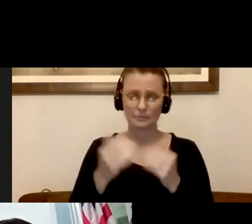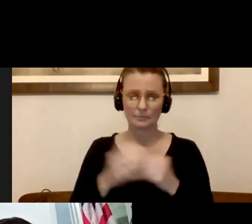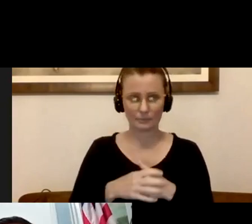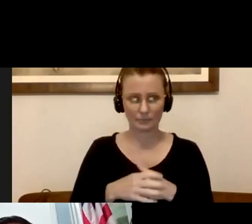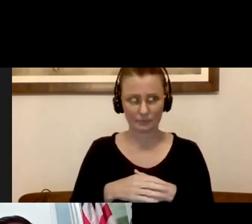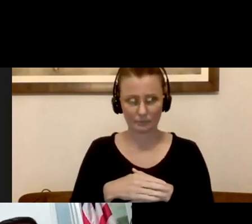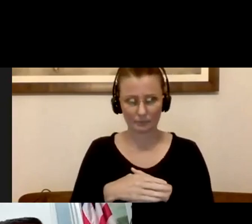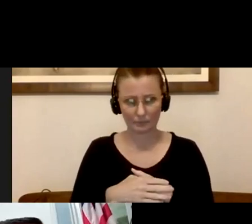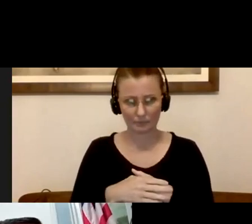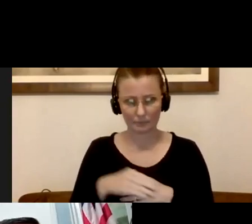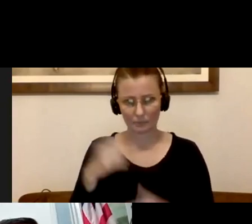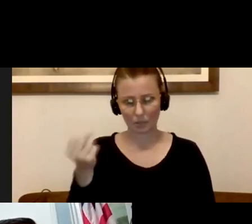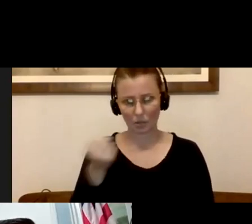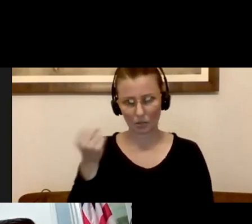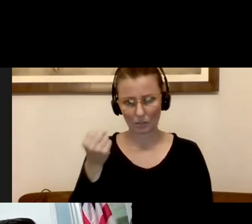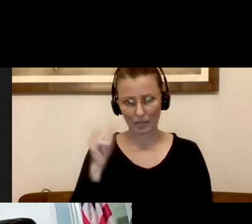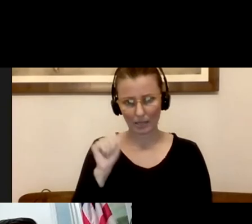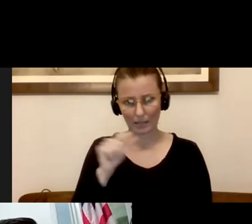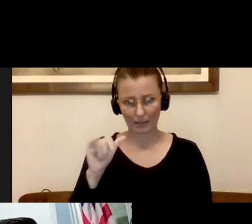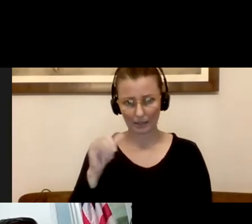We're going to hold on. Allie, a question?